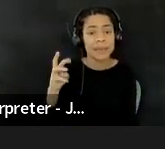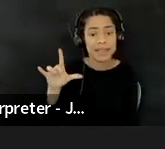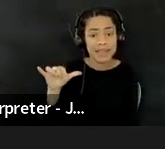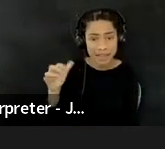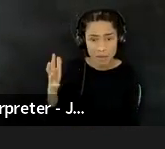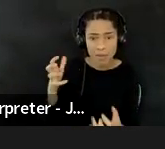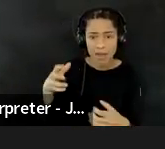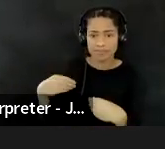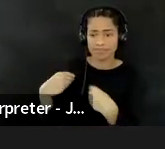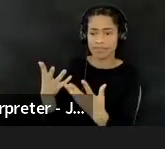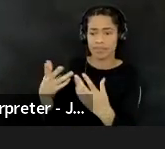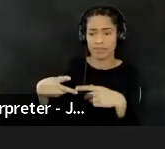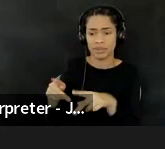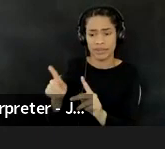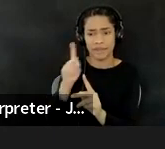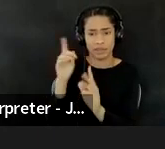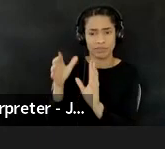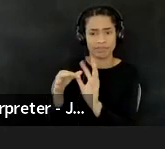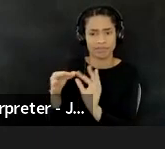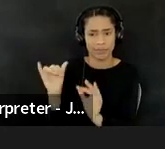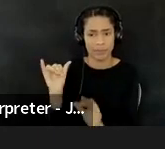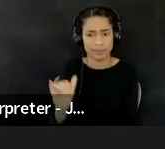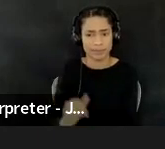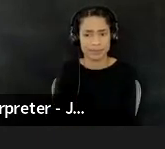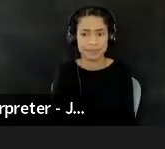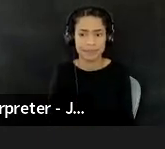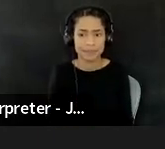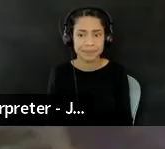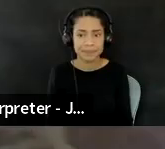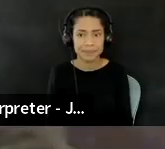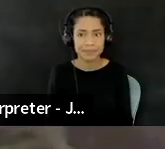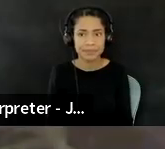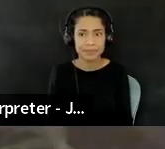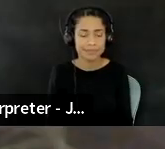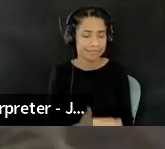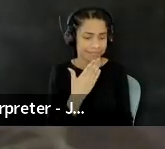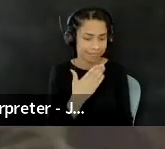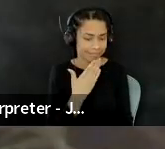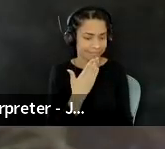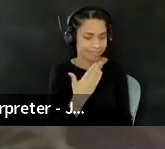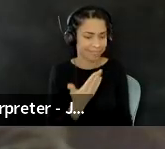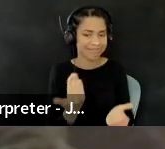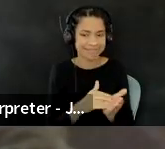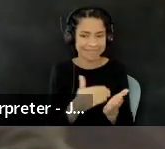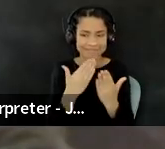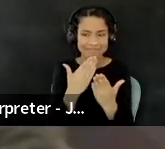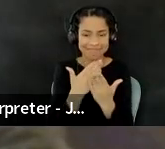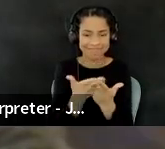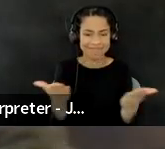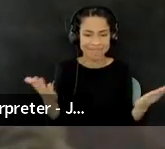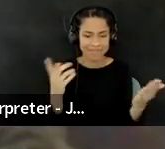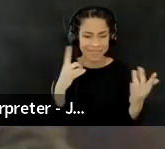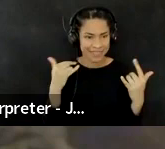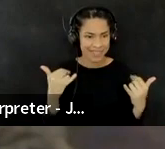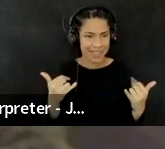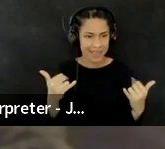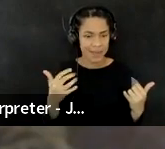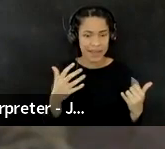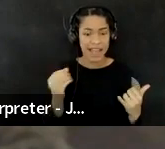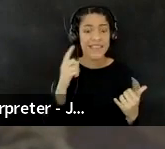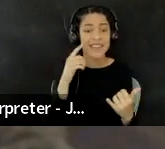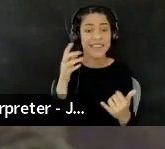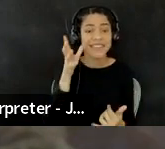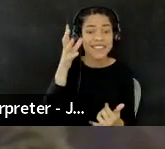offer some thanks as well. Thanks again. And thank you all. Yeah. For now and for future